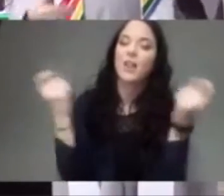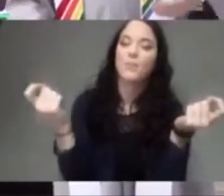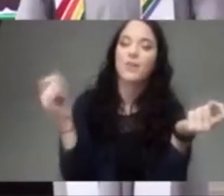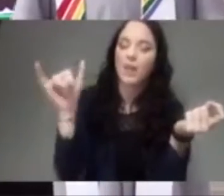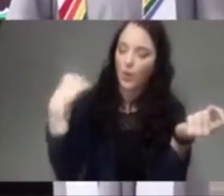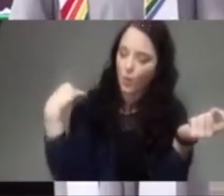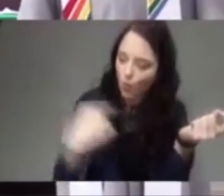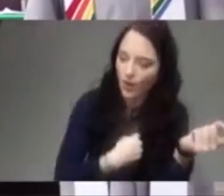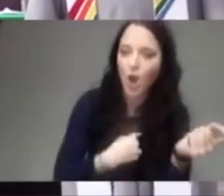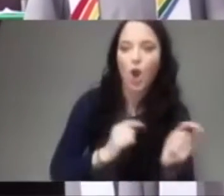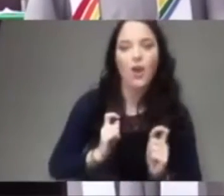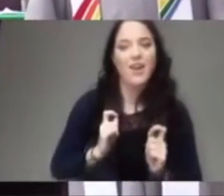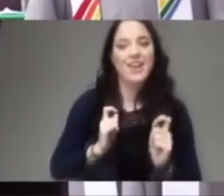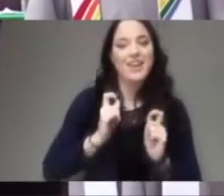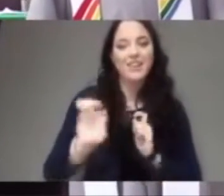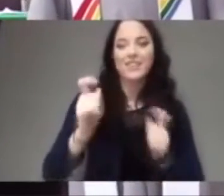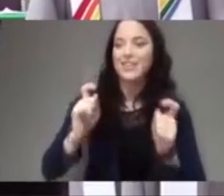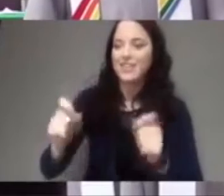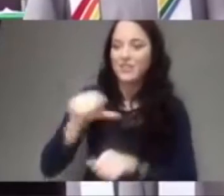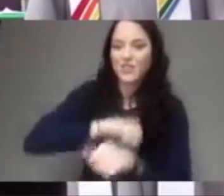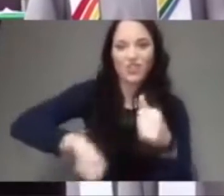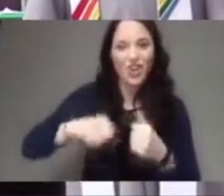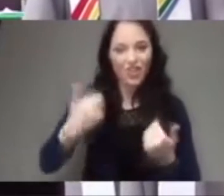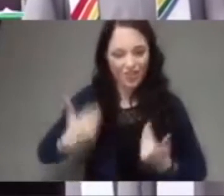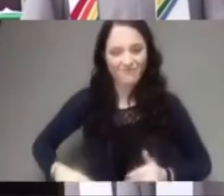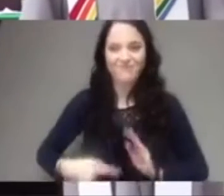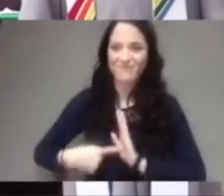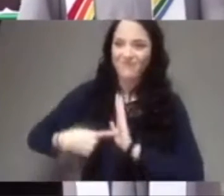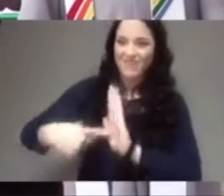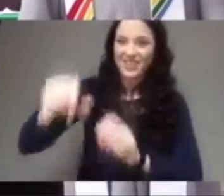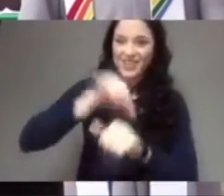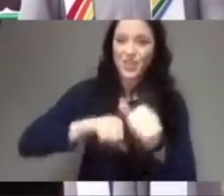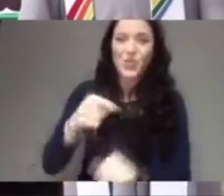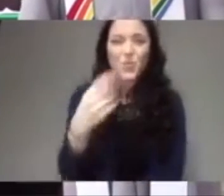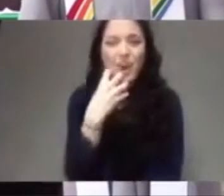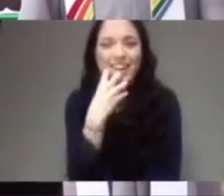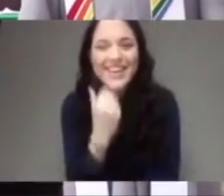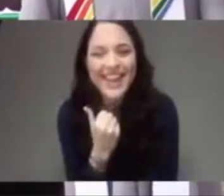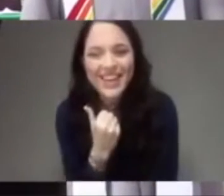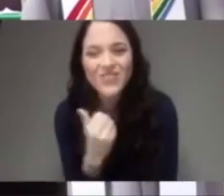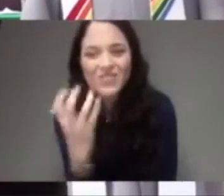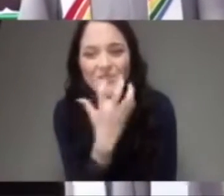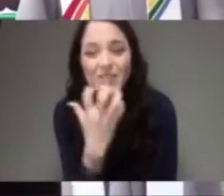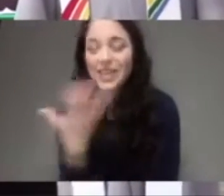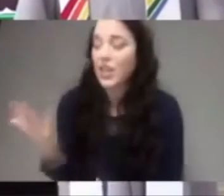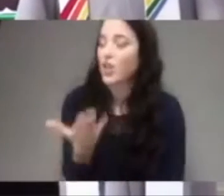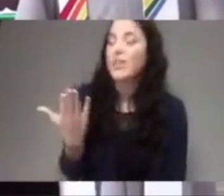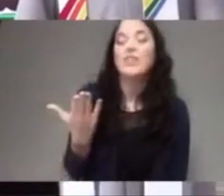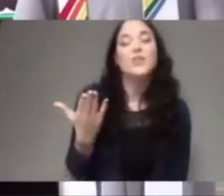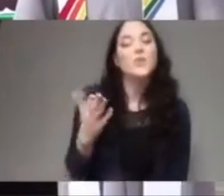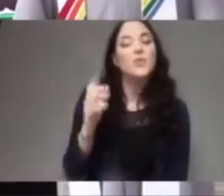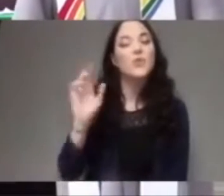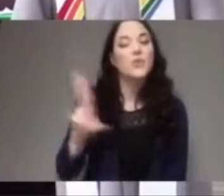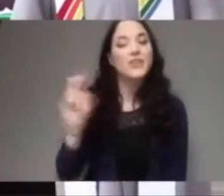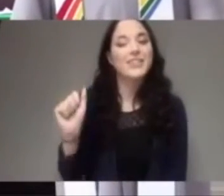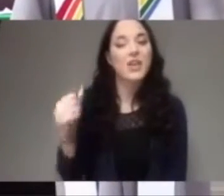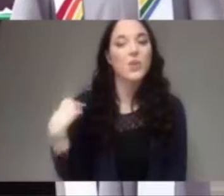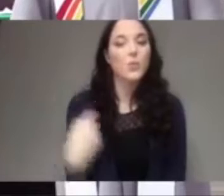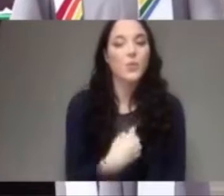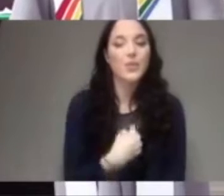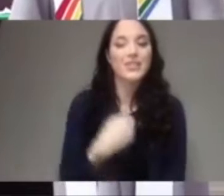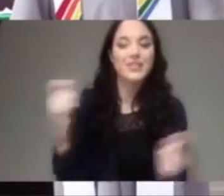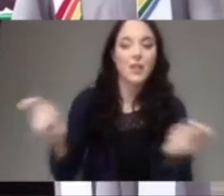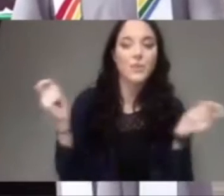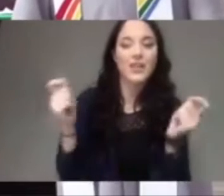each other and to the world. Here in the United States, we are celebrating Thanksgiving, so we invite you to our